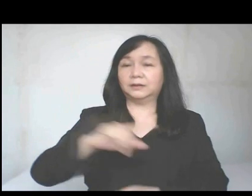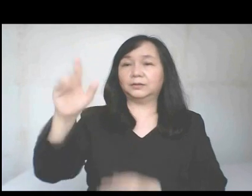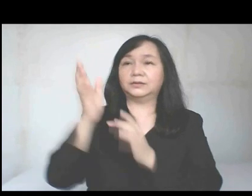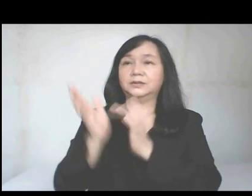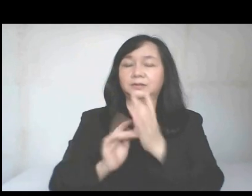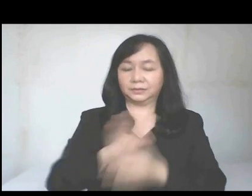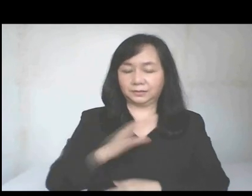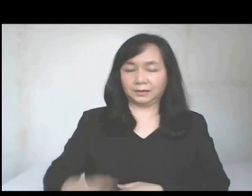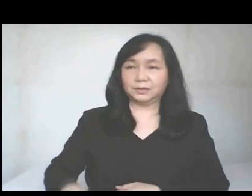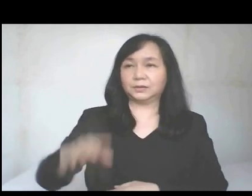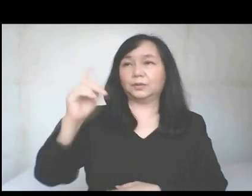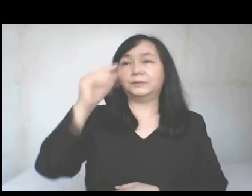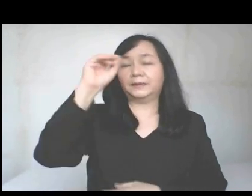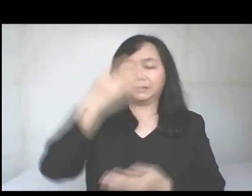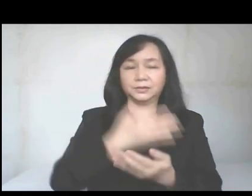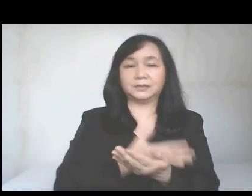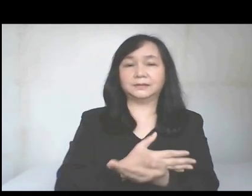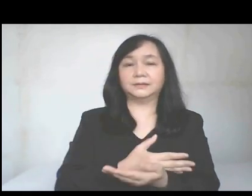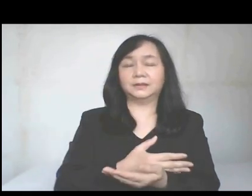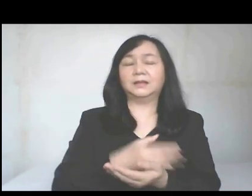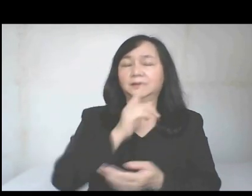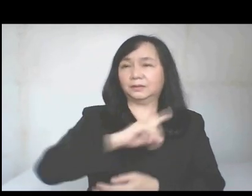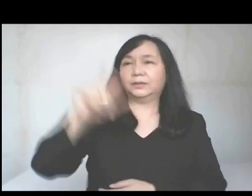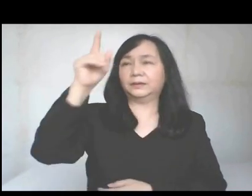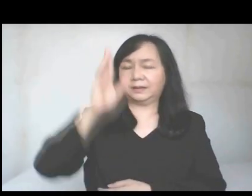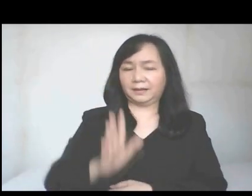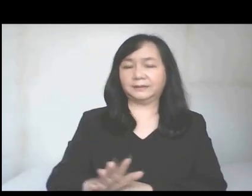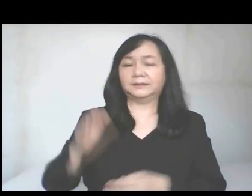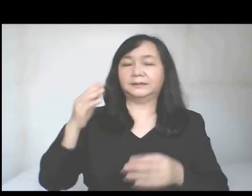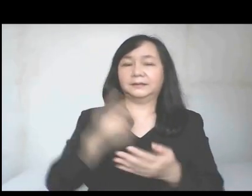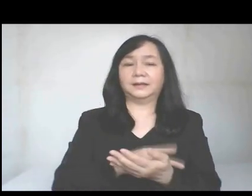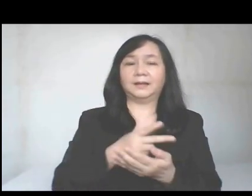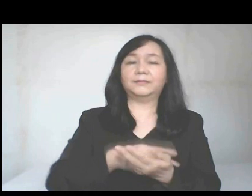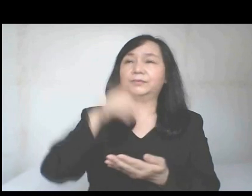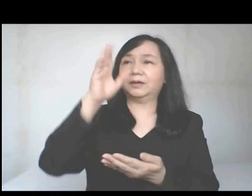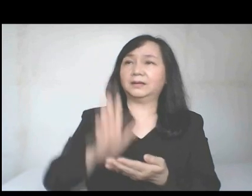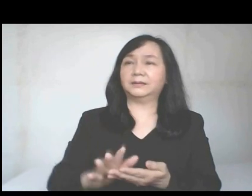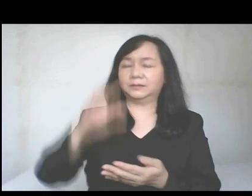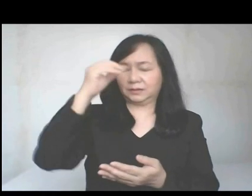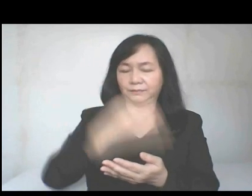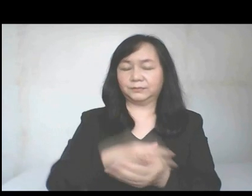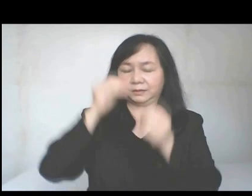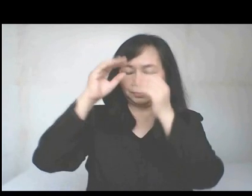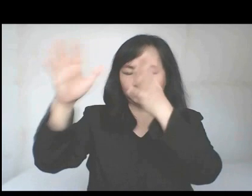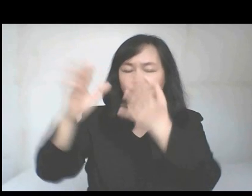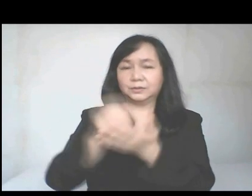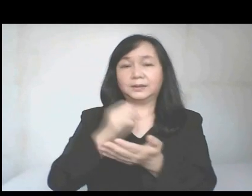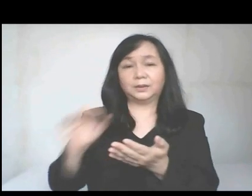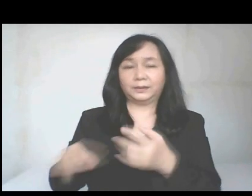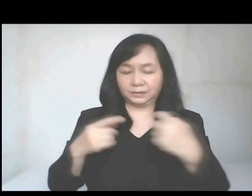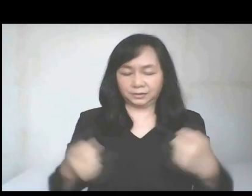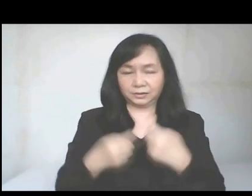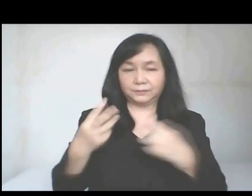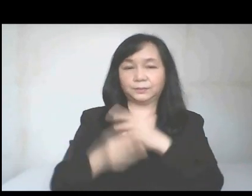Lord Jesus Christ, only begotten Son, Lord God, Lamb of God, Son of the Father, you take